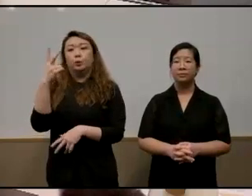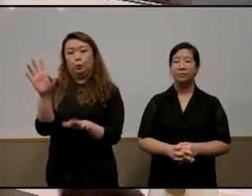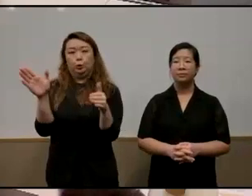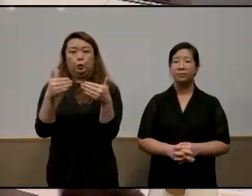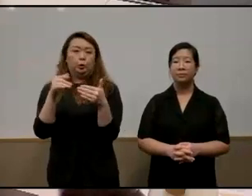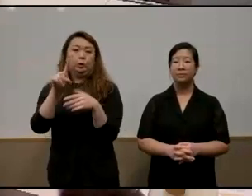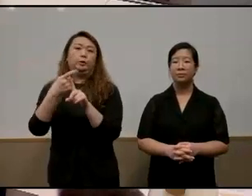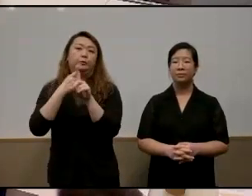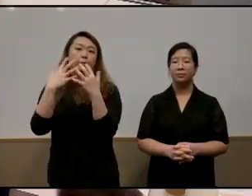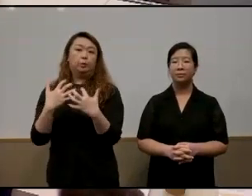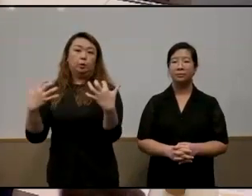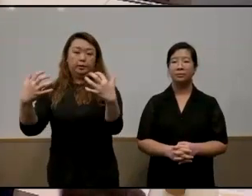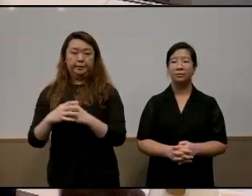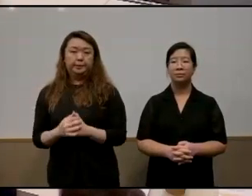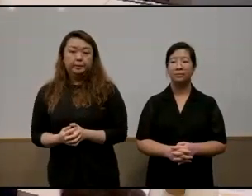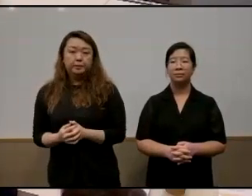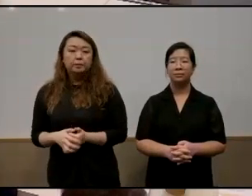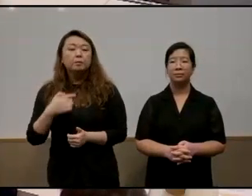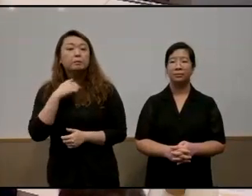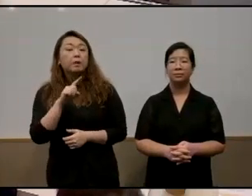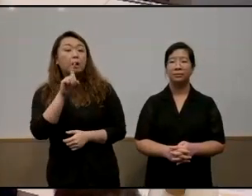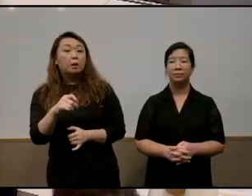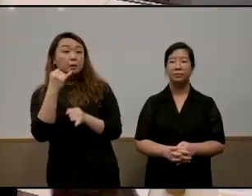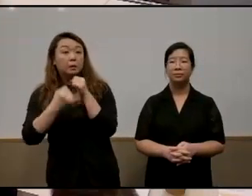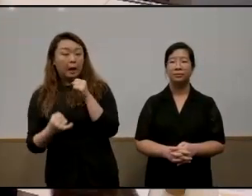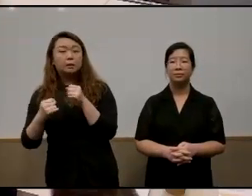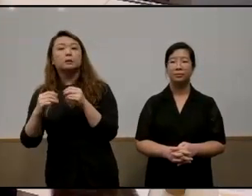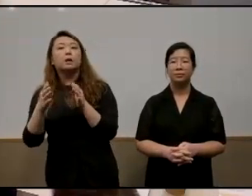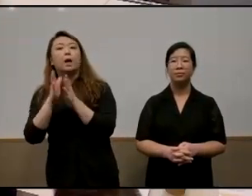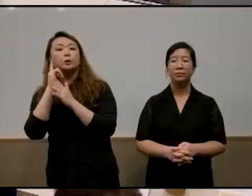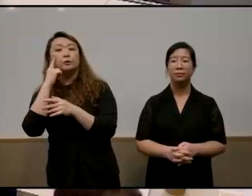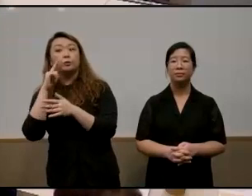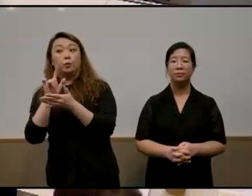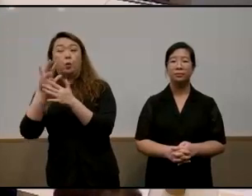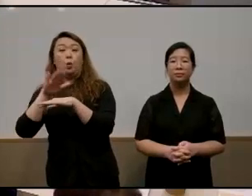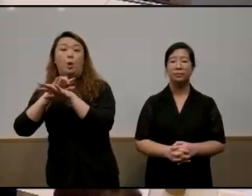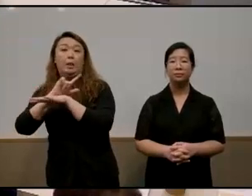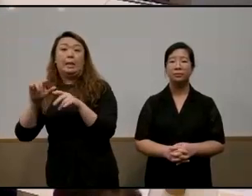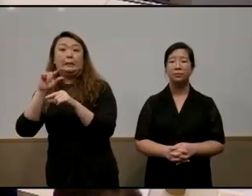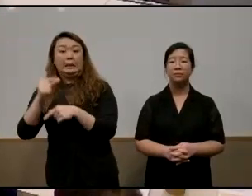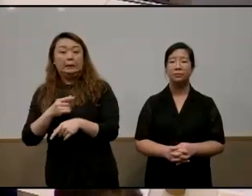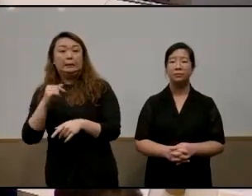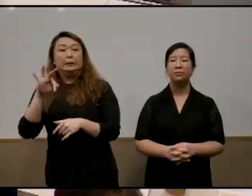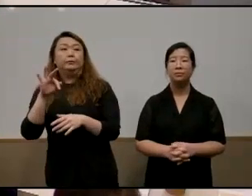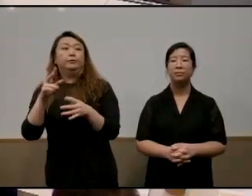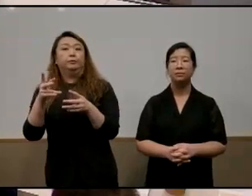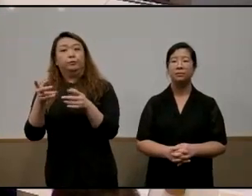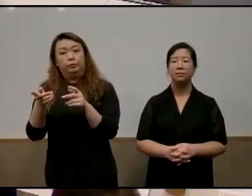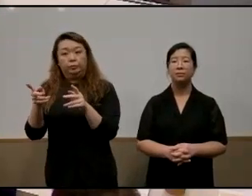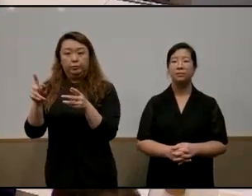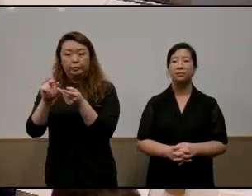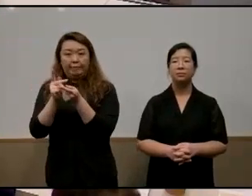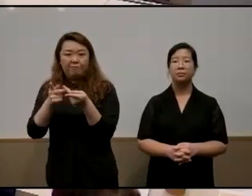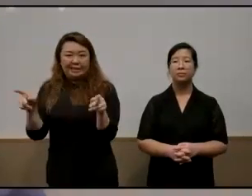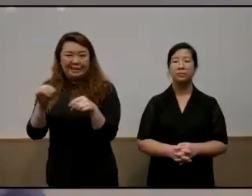questions from the audience i'm going to ask the last question on behalf of one of our online guests and i apologize if i paraphrase it a little bit inaccurately